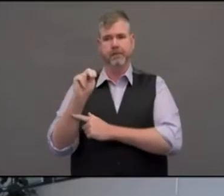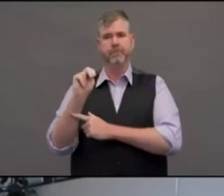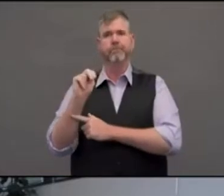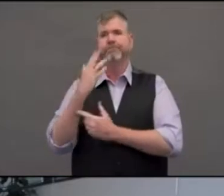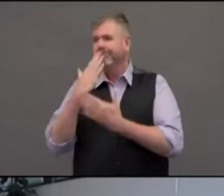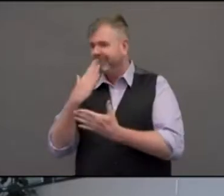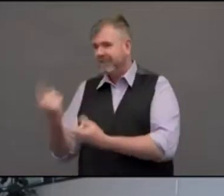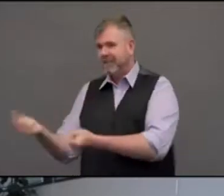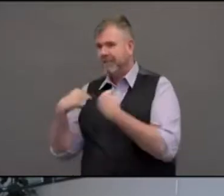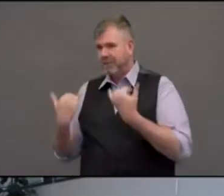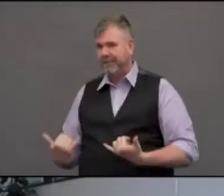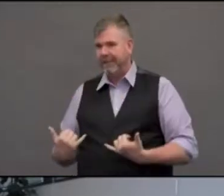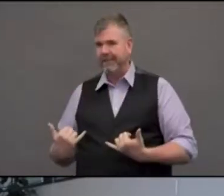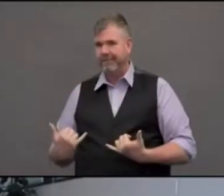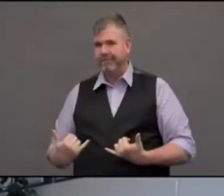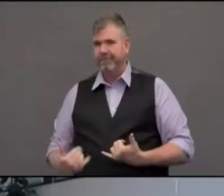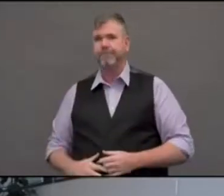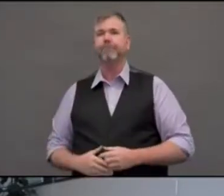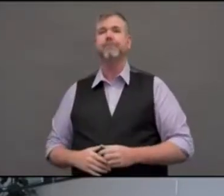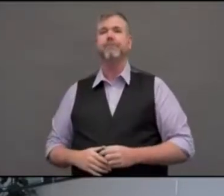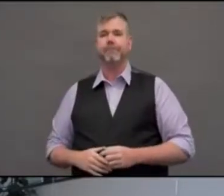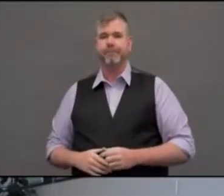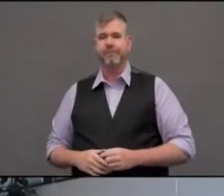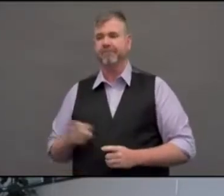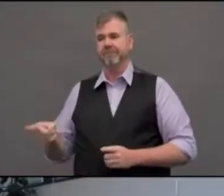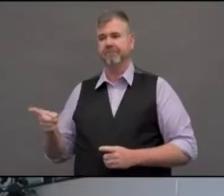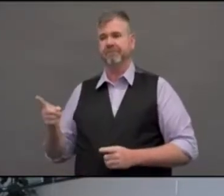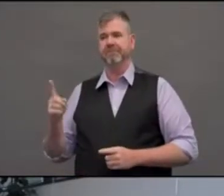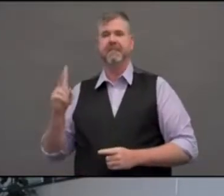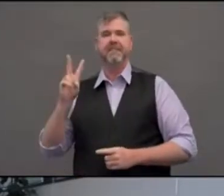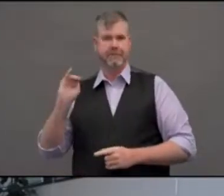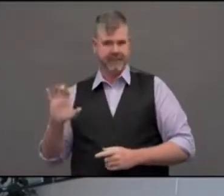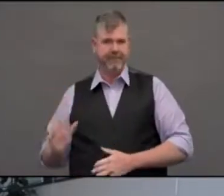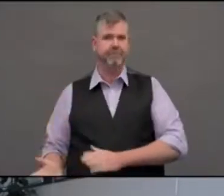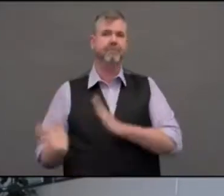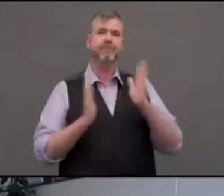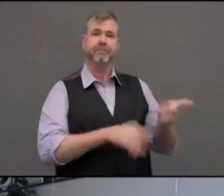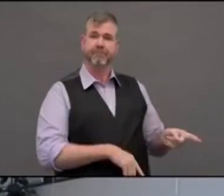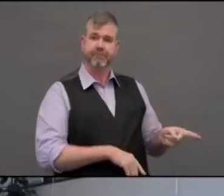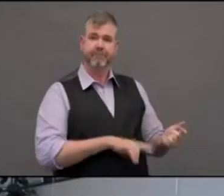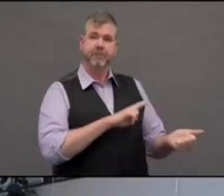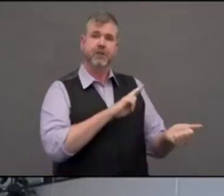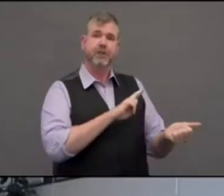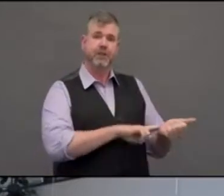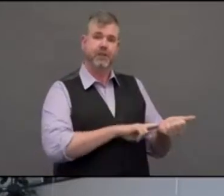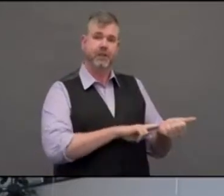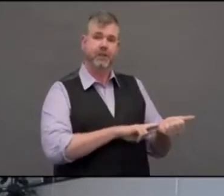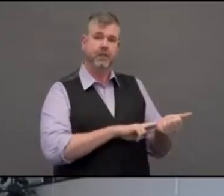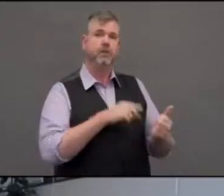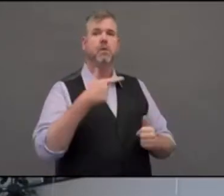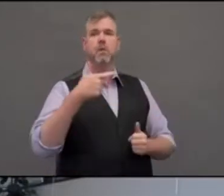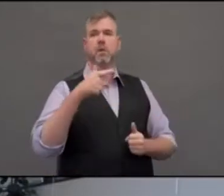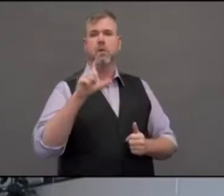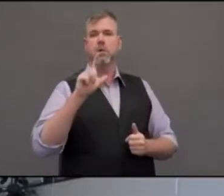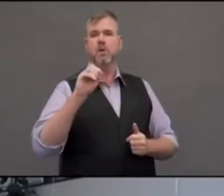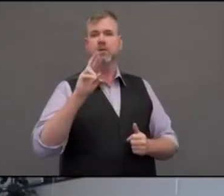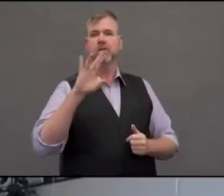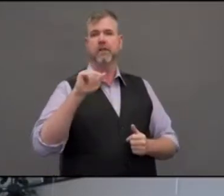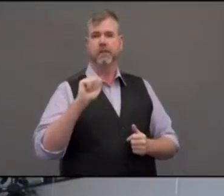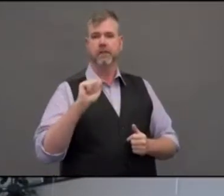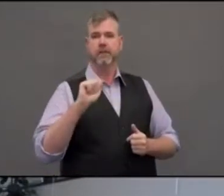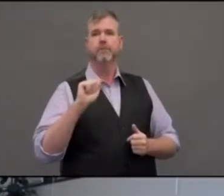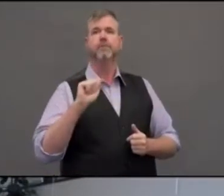Regional Hospital in Gilroy, the hospital executive and a registered nurse, Gloria Della Messed. Gloria, thank you so much for being here today. Gloria, we're going to